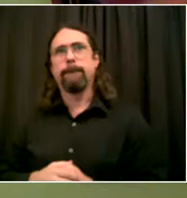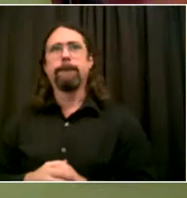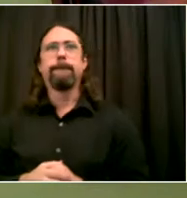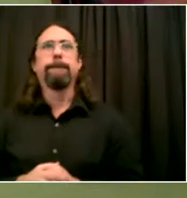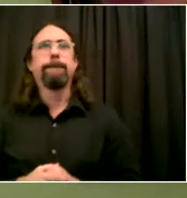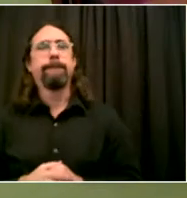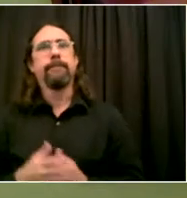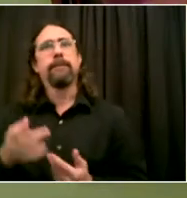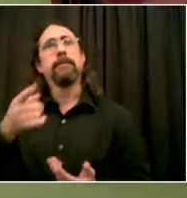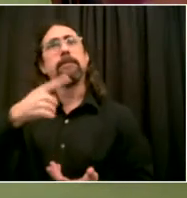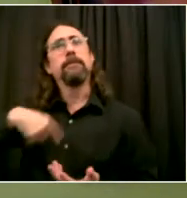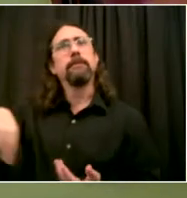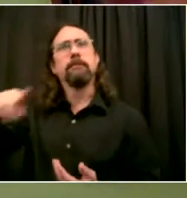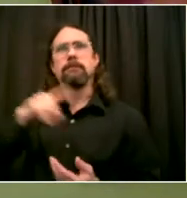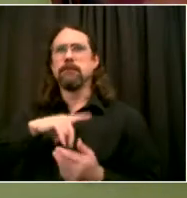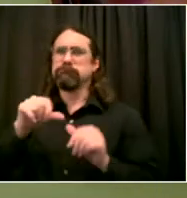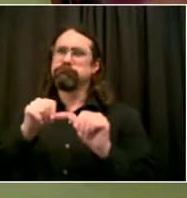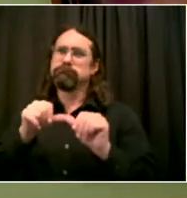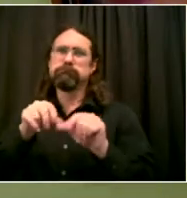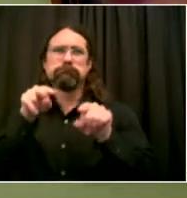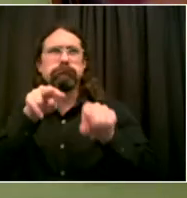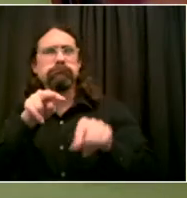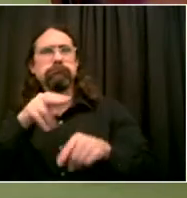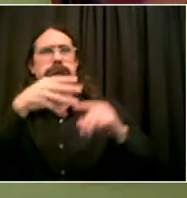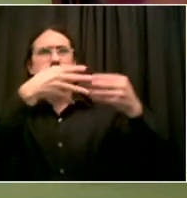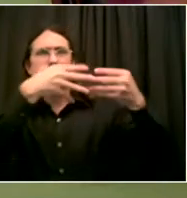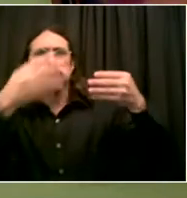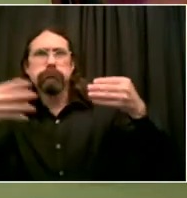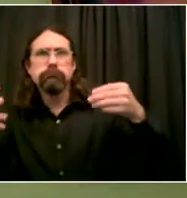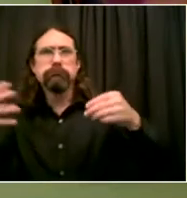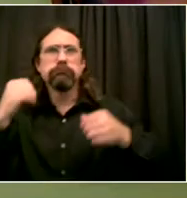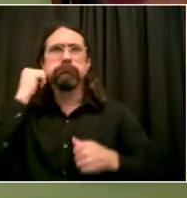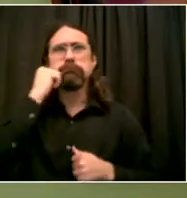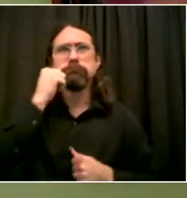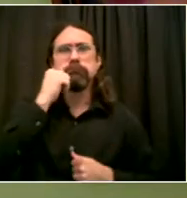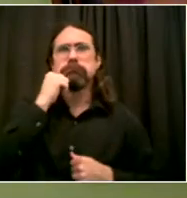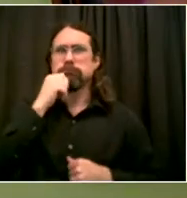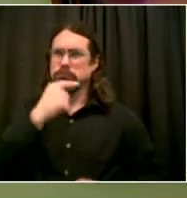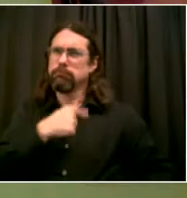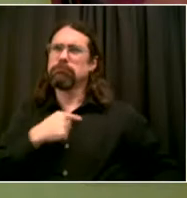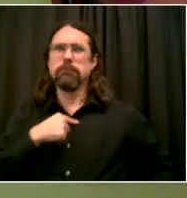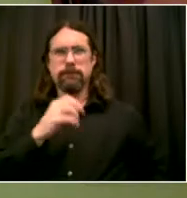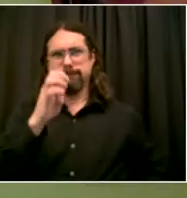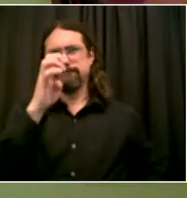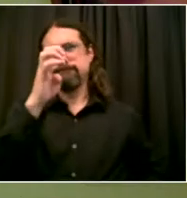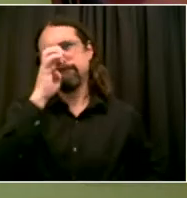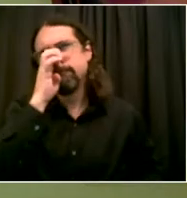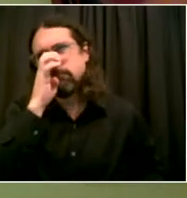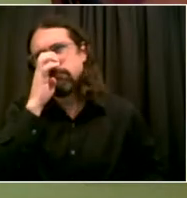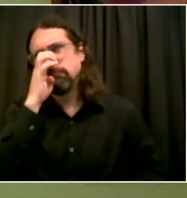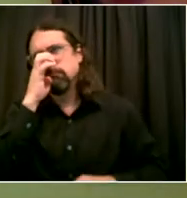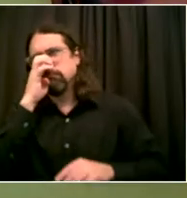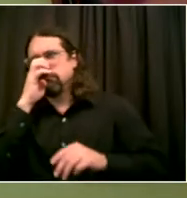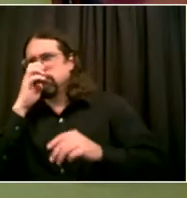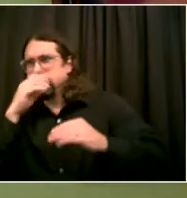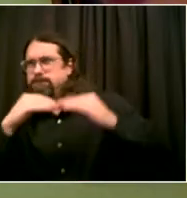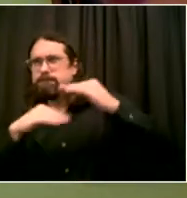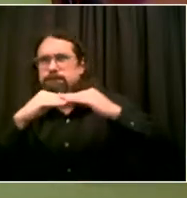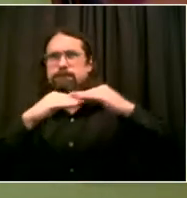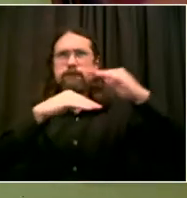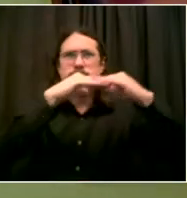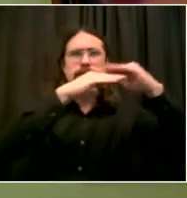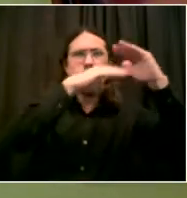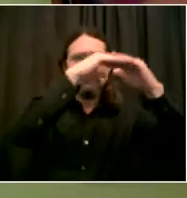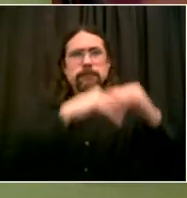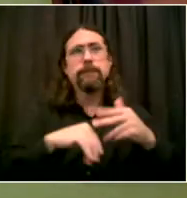in certain geographic areas for test positivity. In a lot of European countries, they have waited until the test positivity levels rose to much higher